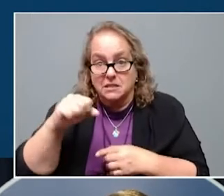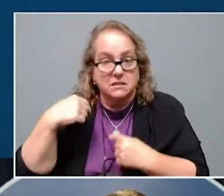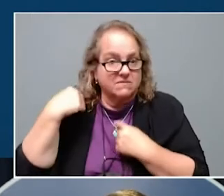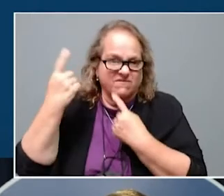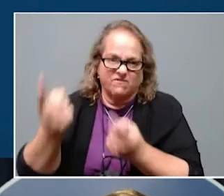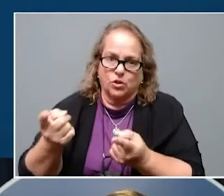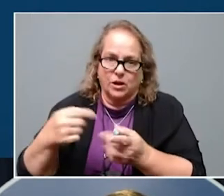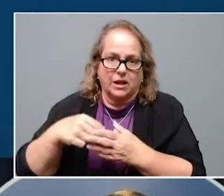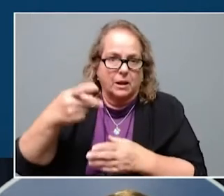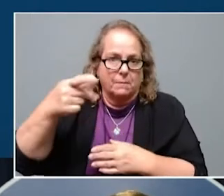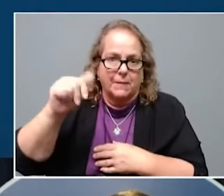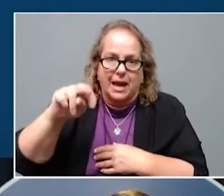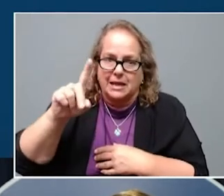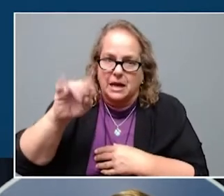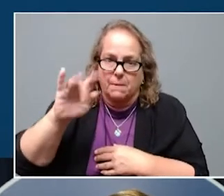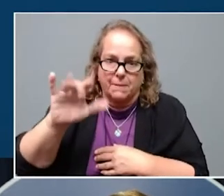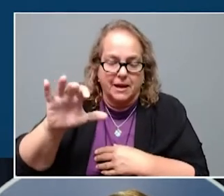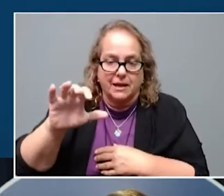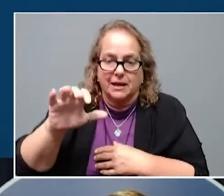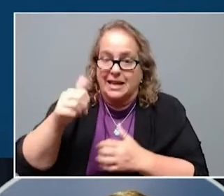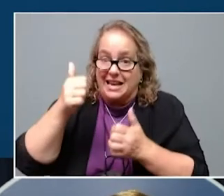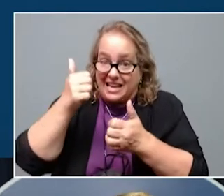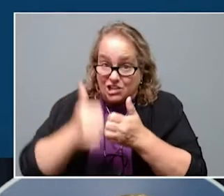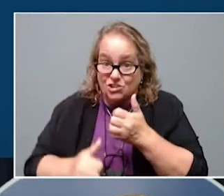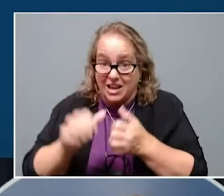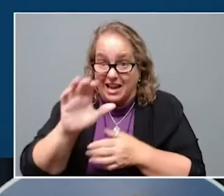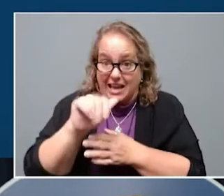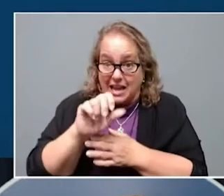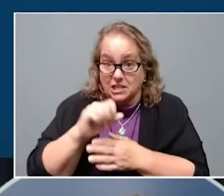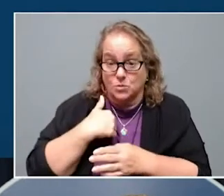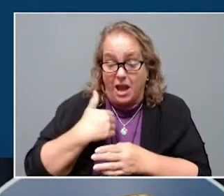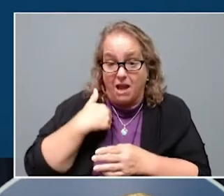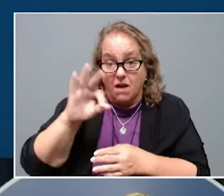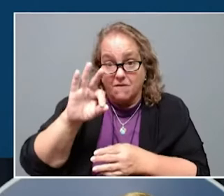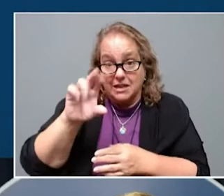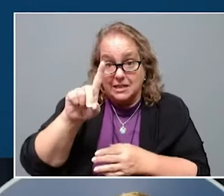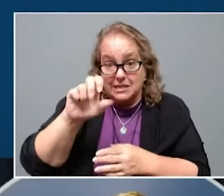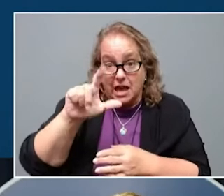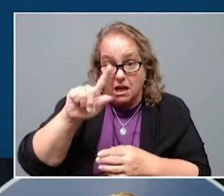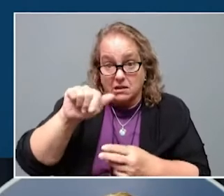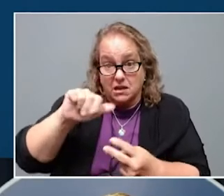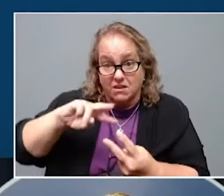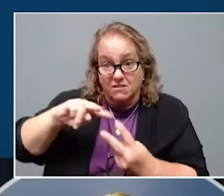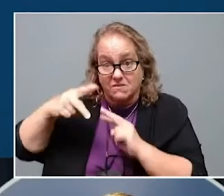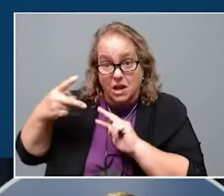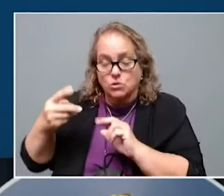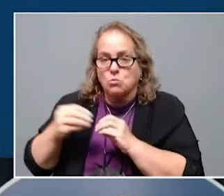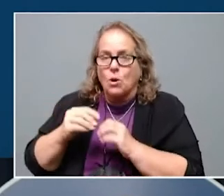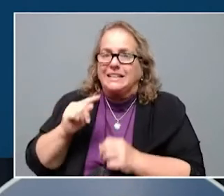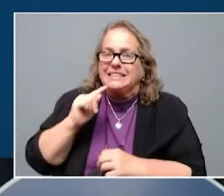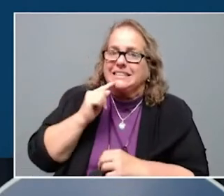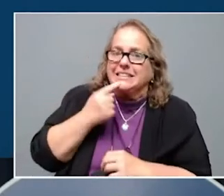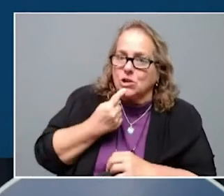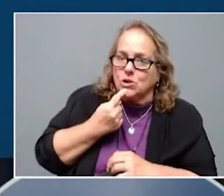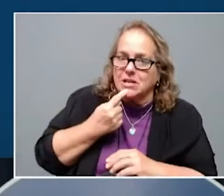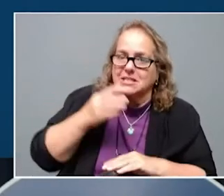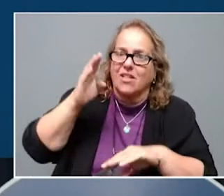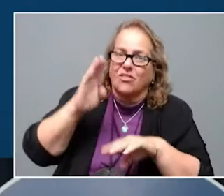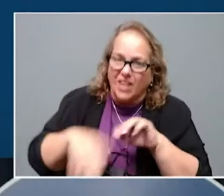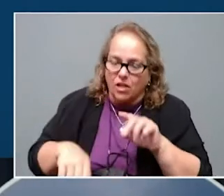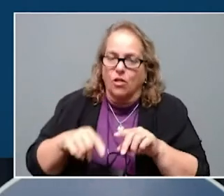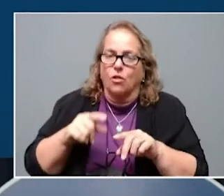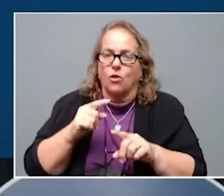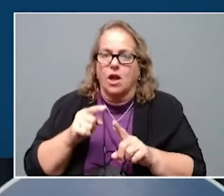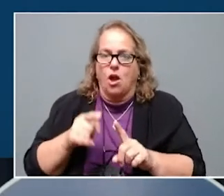But while the governor says he is hopeful the state is beginning to turn the corner on the latest surge, he said that cases need to drop significantly more